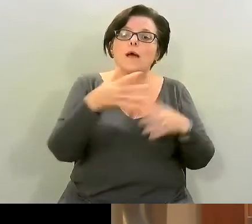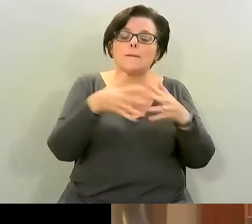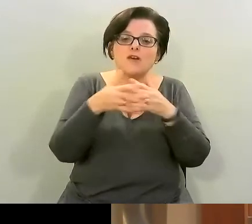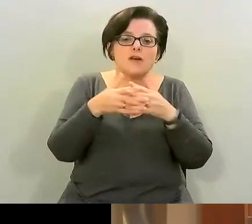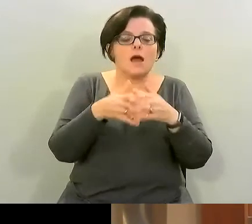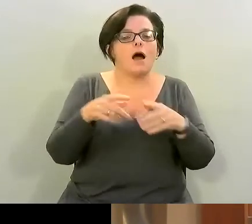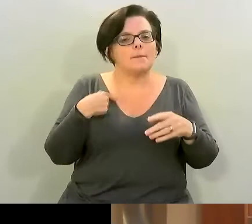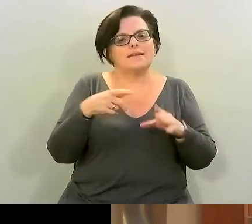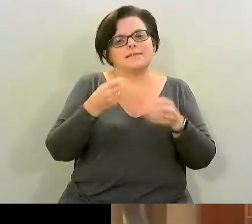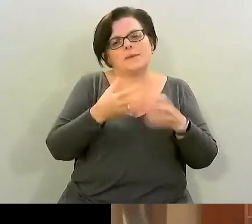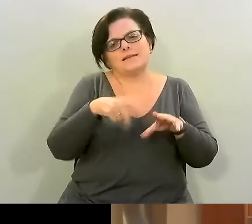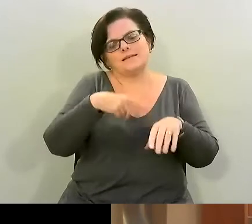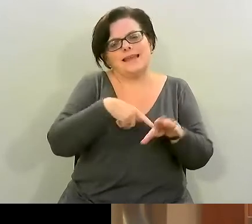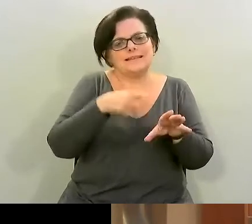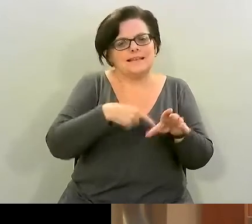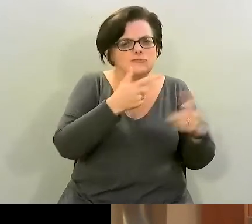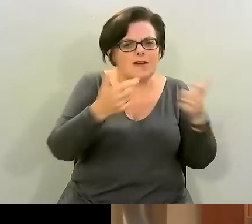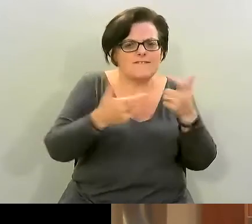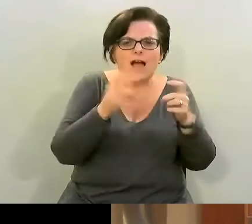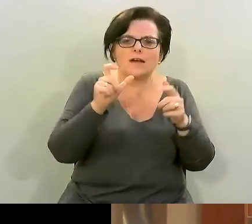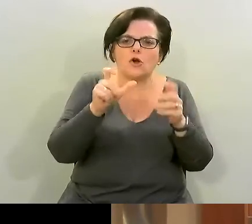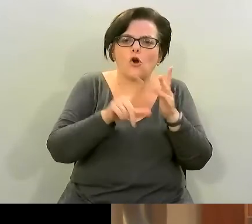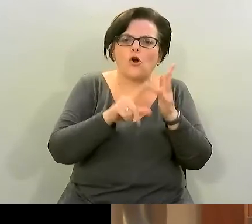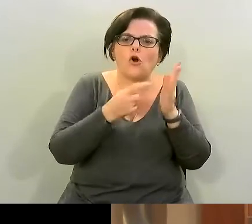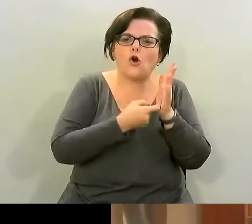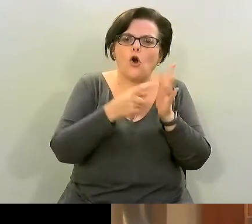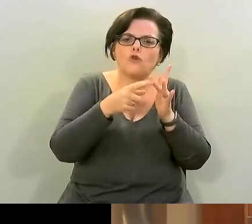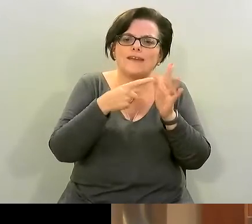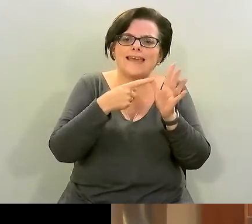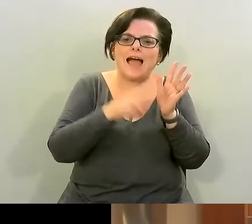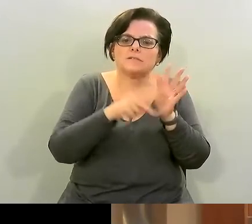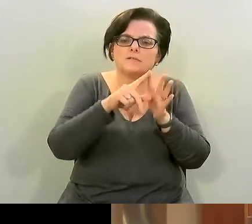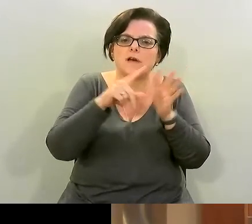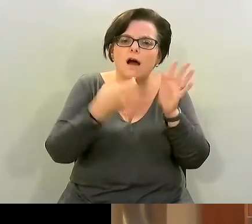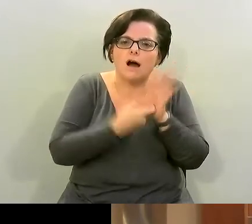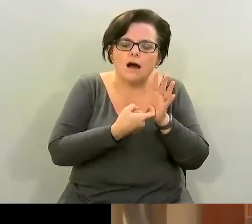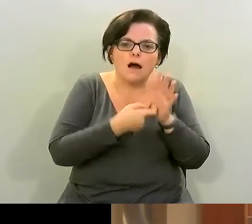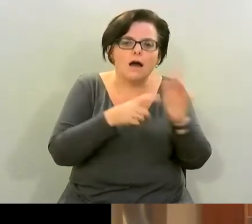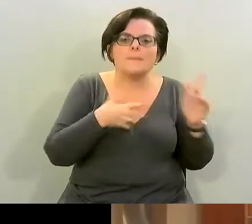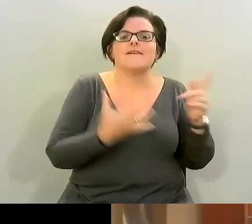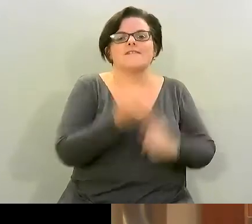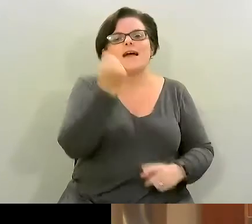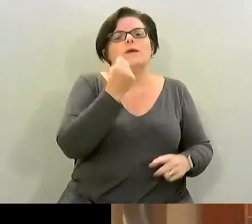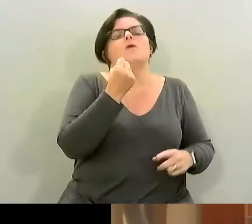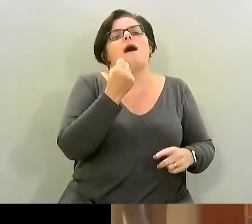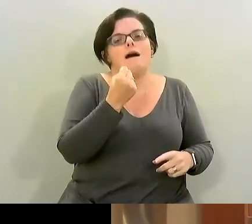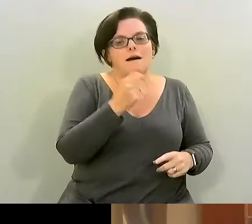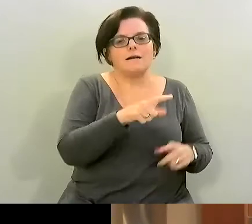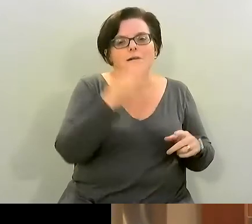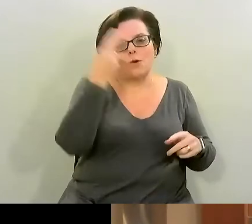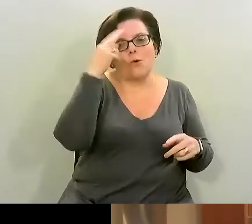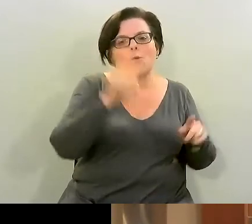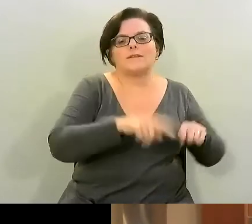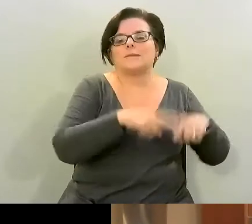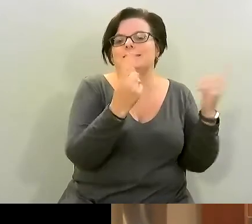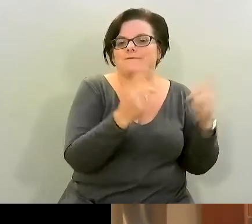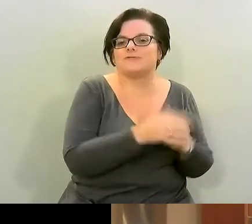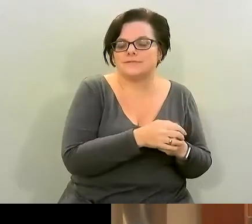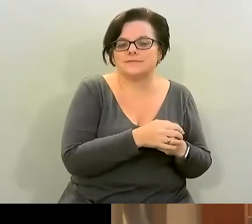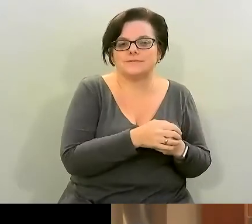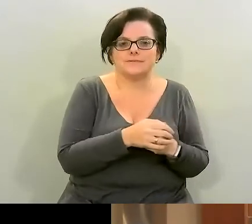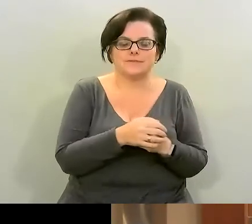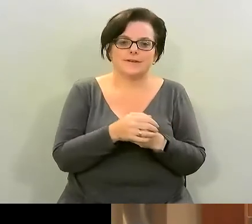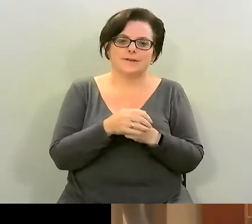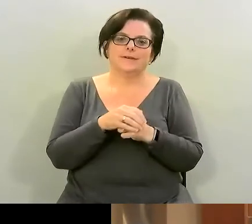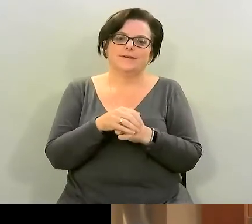um and that's that's kind of classic so your zucchini courgette thing apart from upsetting